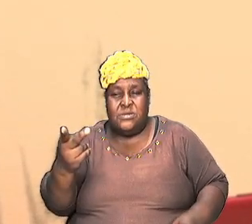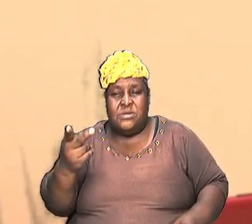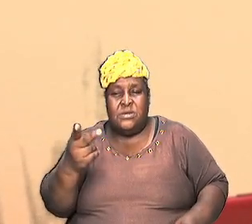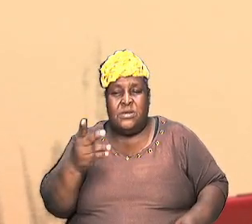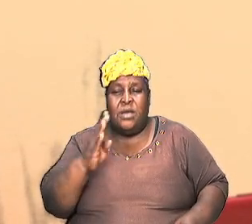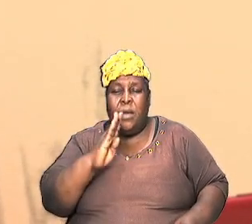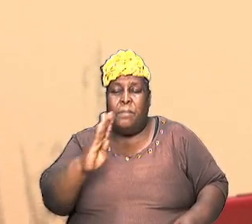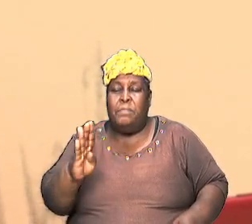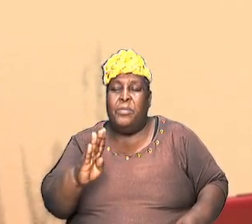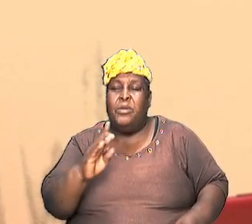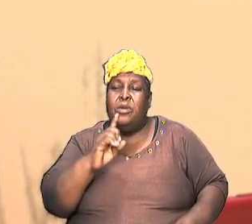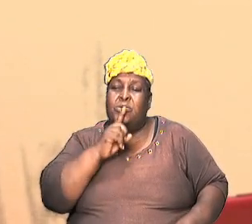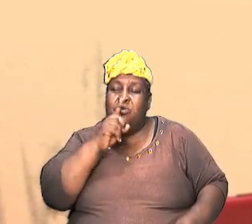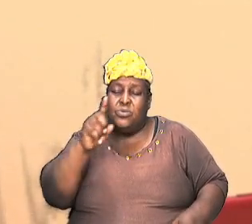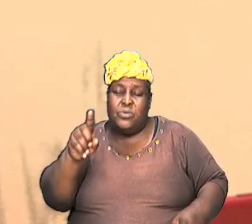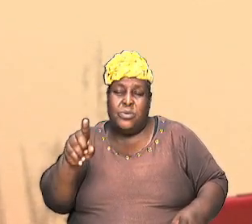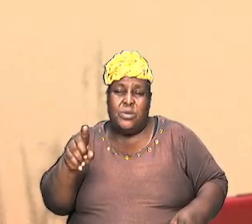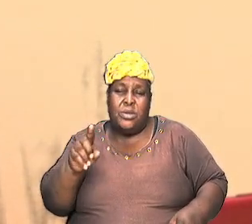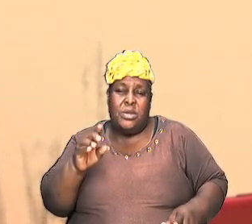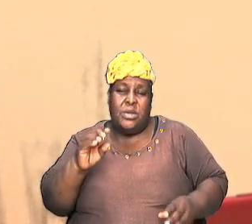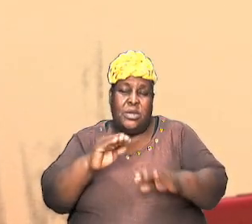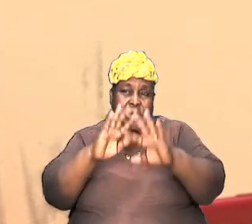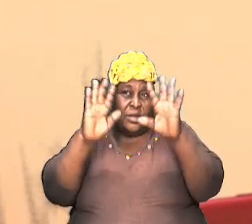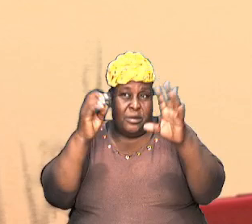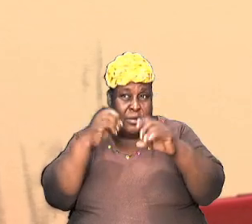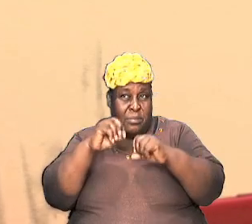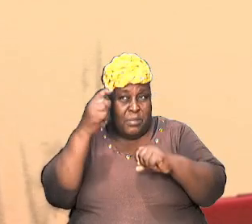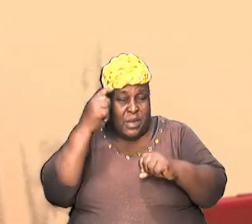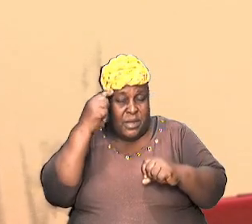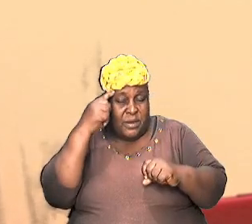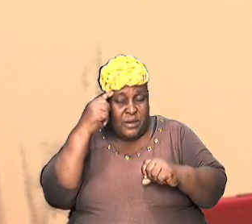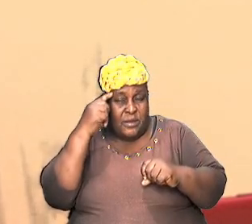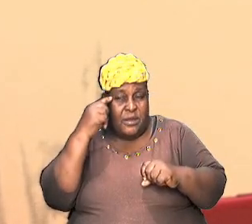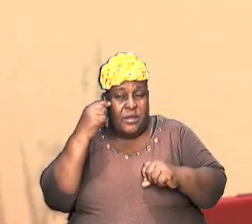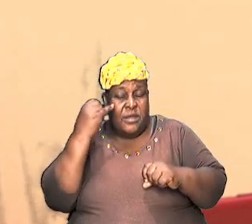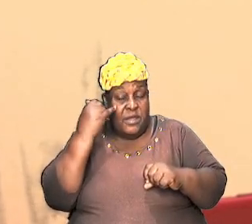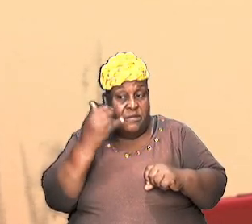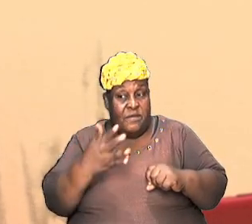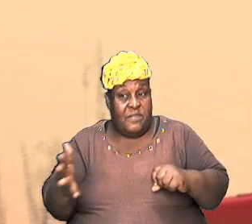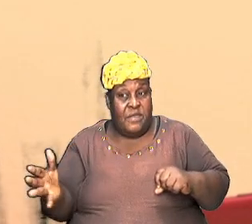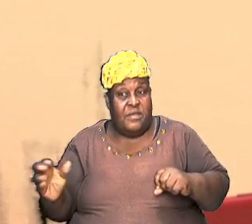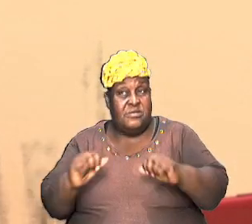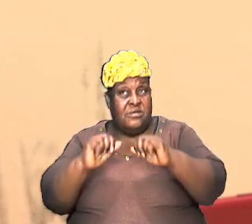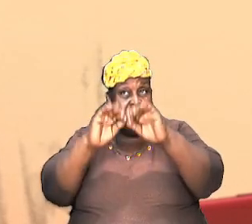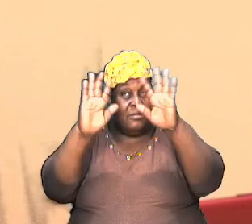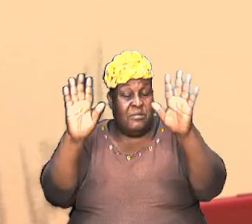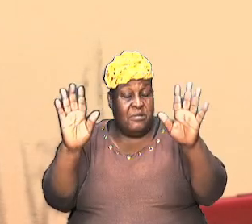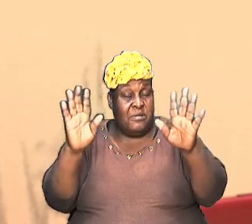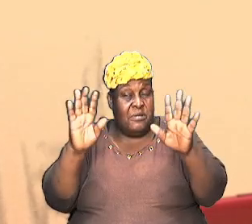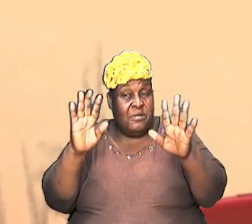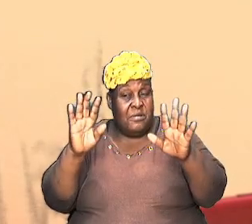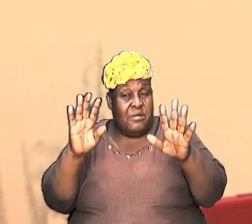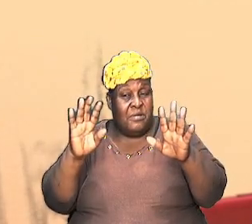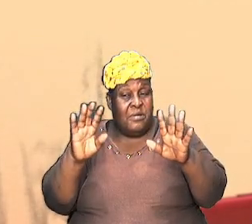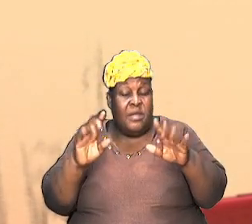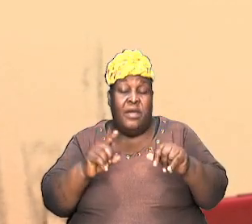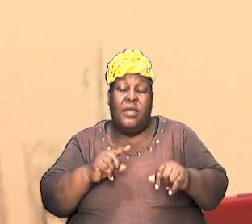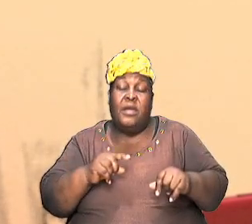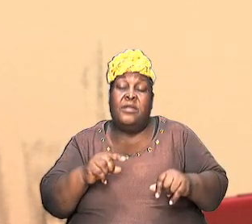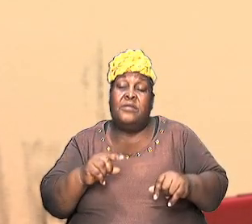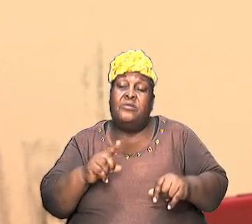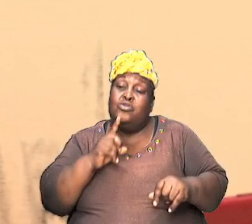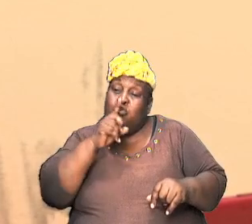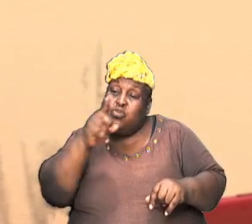be clear in our minds. Because if the objectives are clear, we can see if, in fact, having gone through